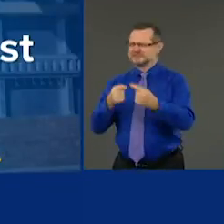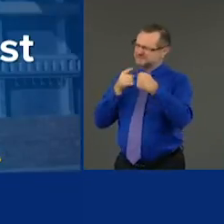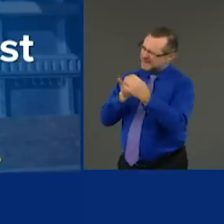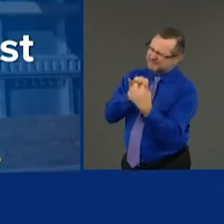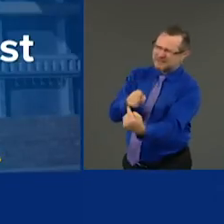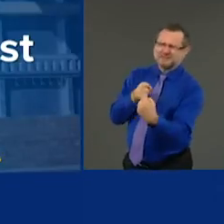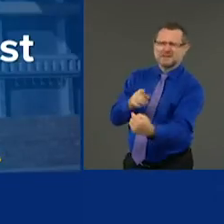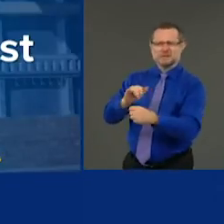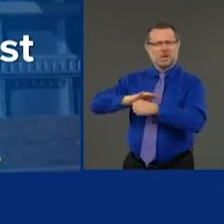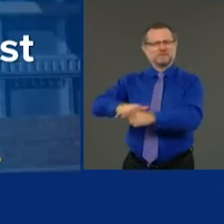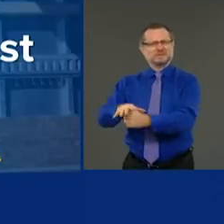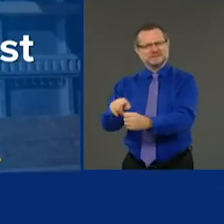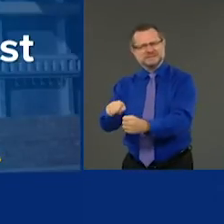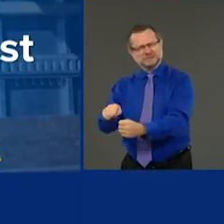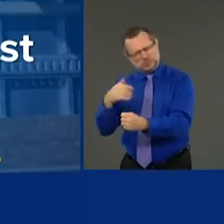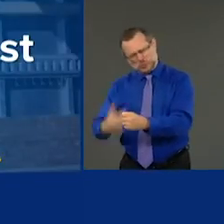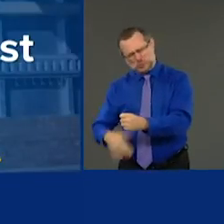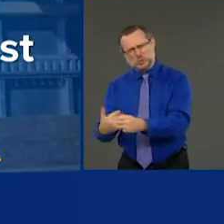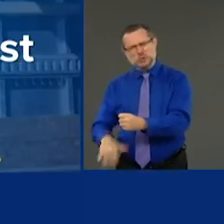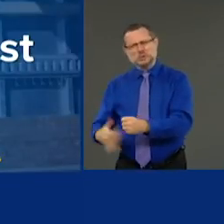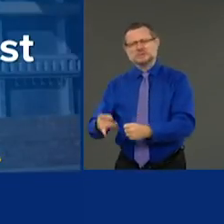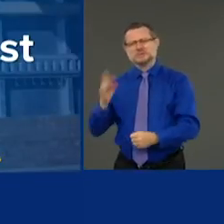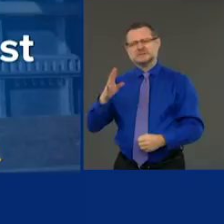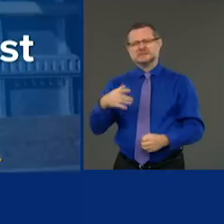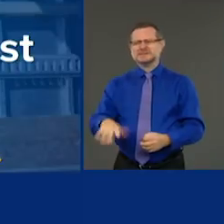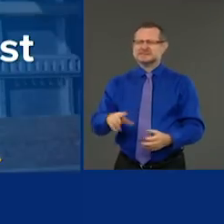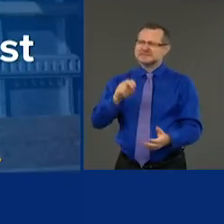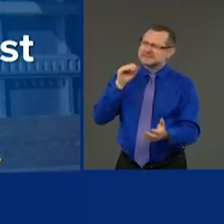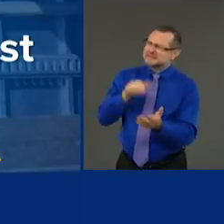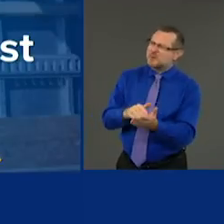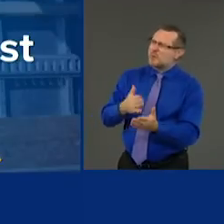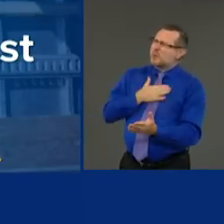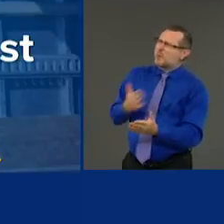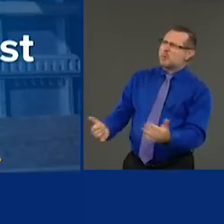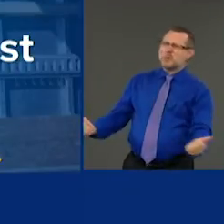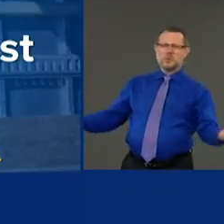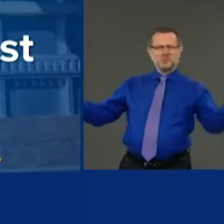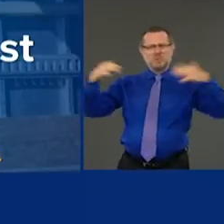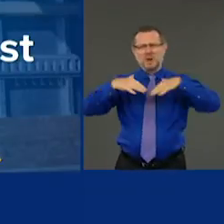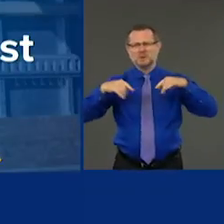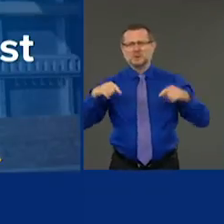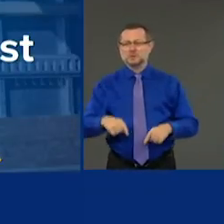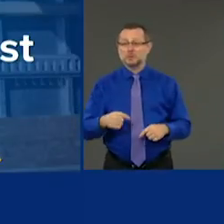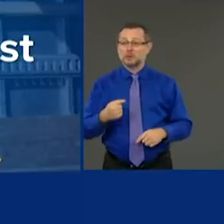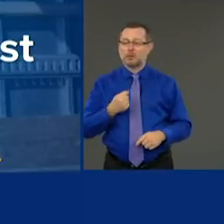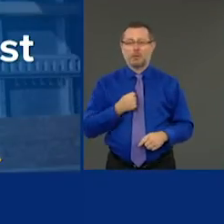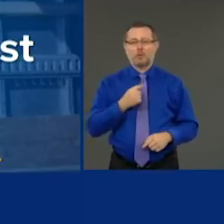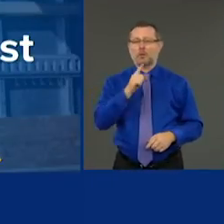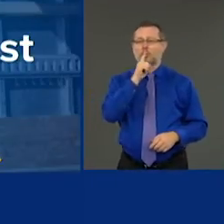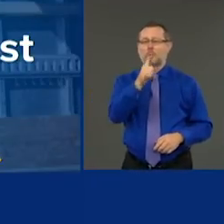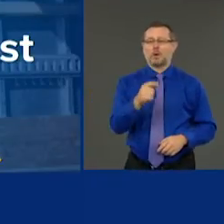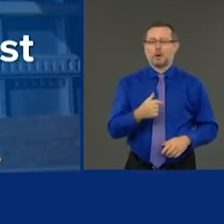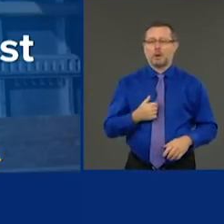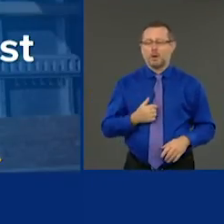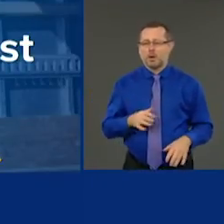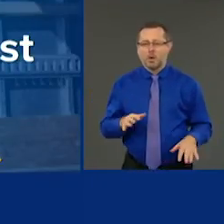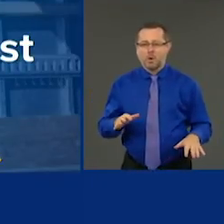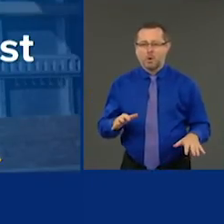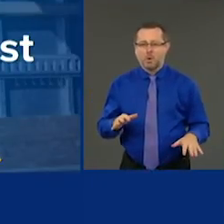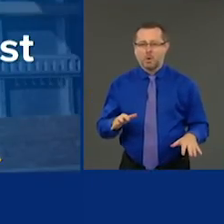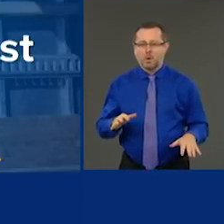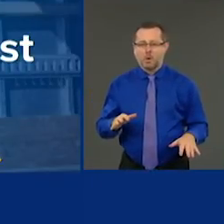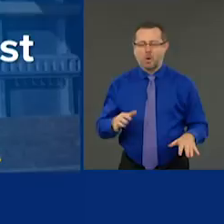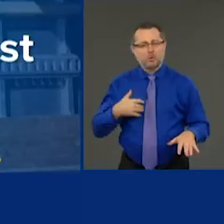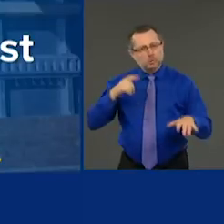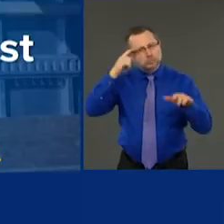,000 people came to help us. I was, I was floored. I